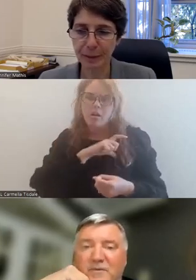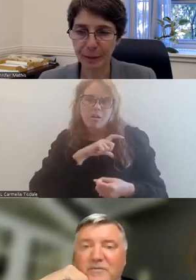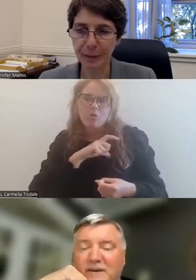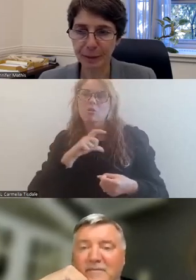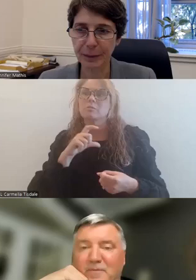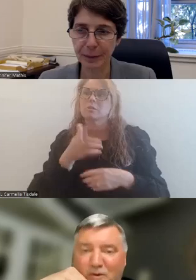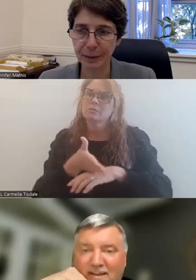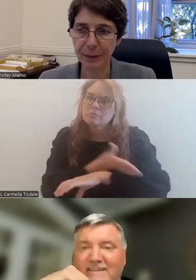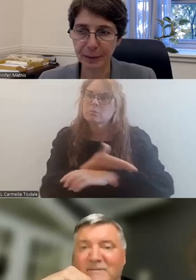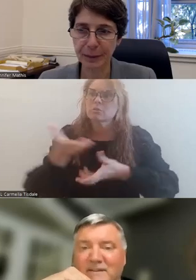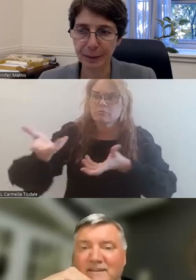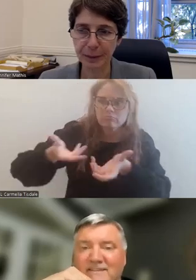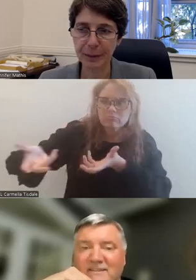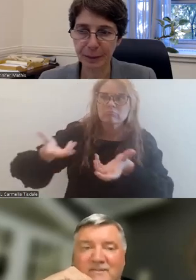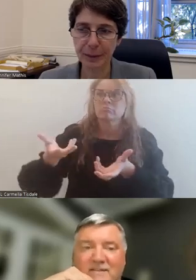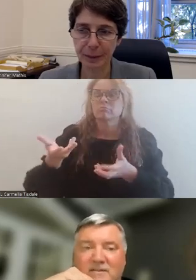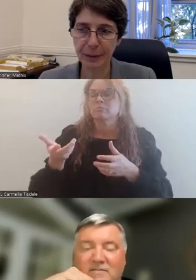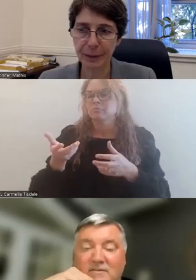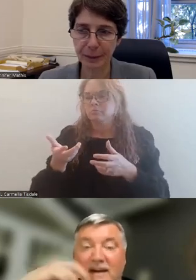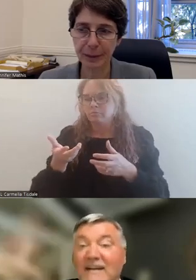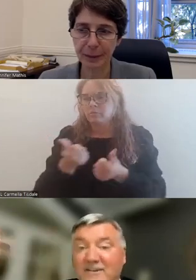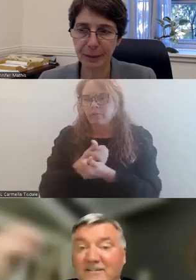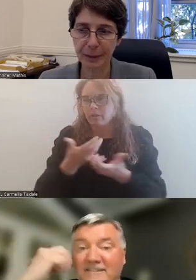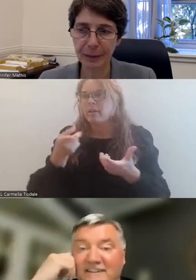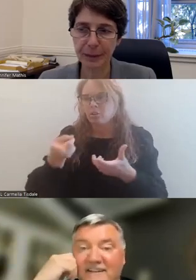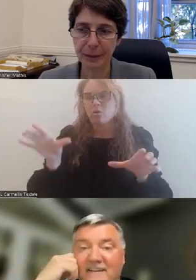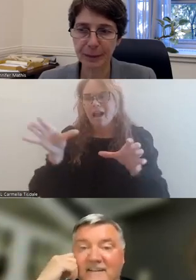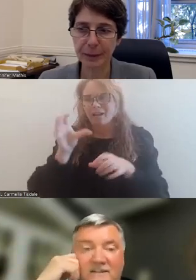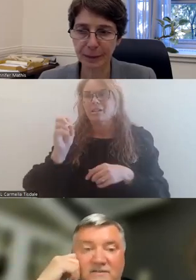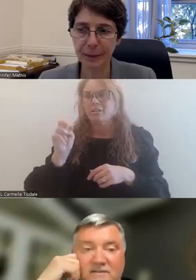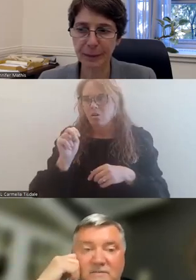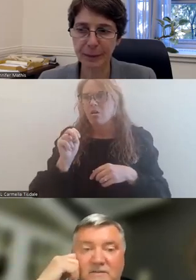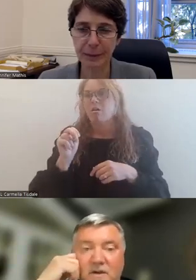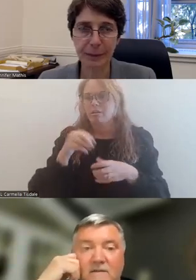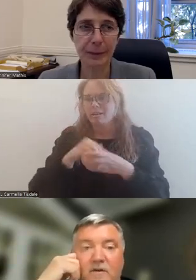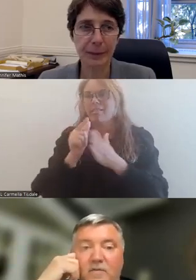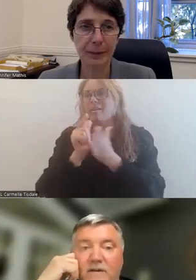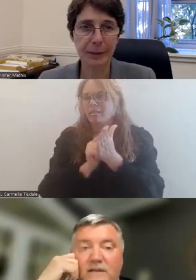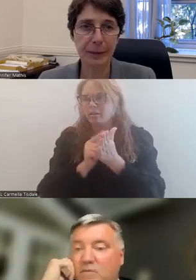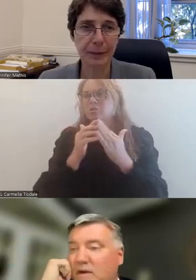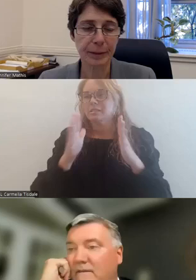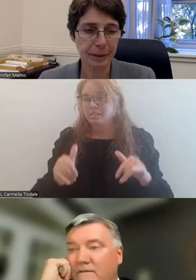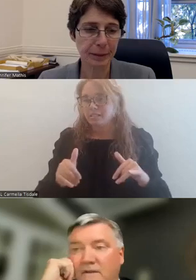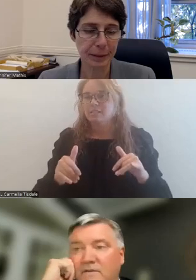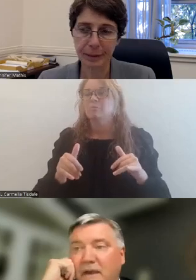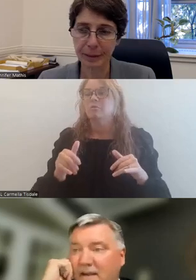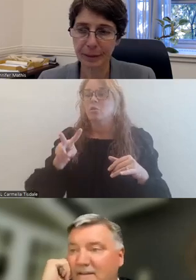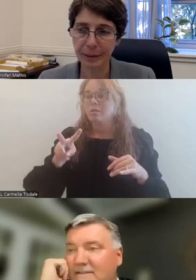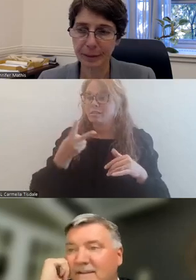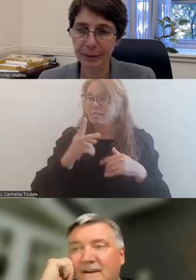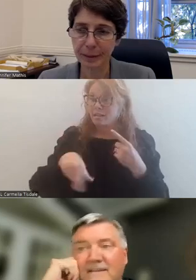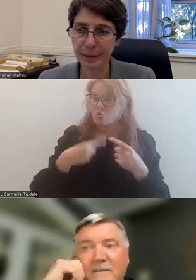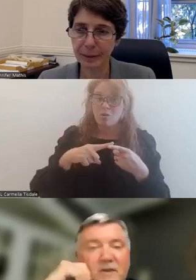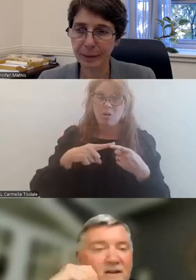improve boarding and some of the things that you guys are acting on in the legal system. So for our roundtable, we're going to have two